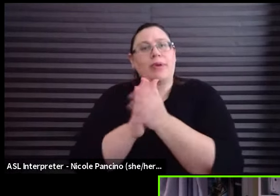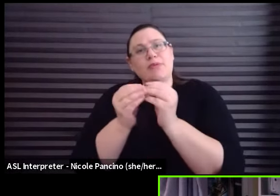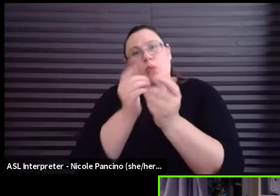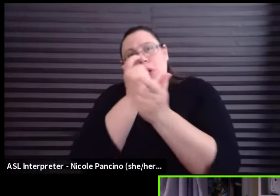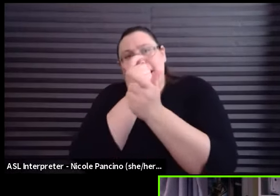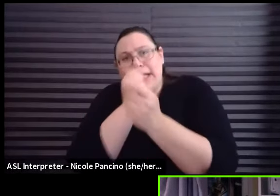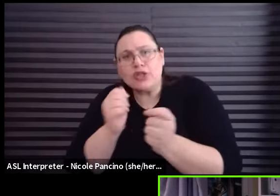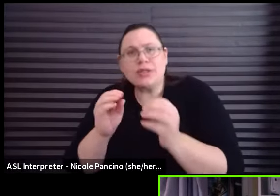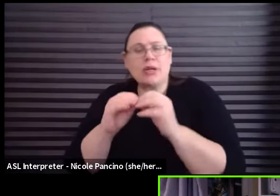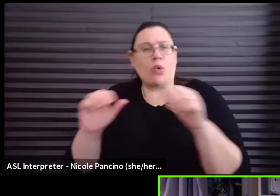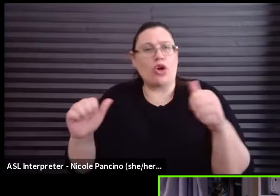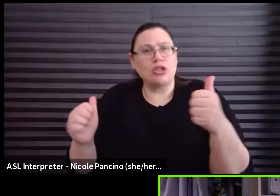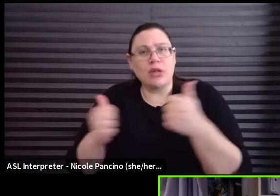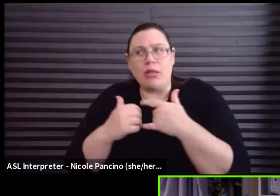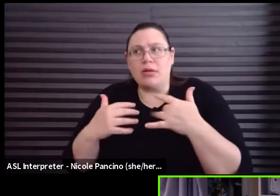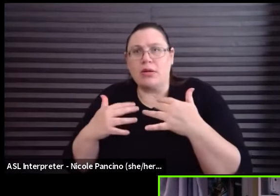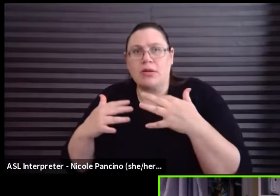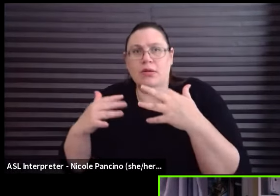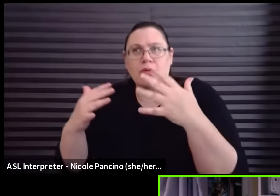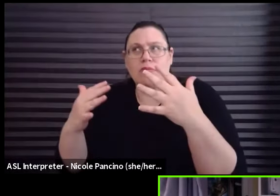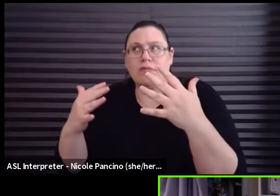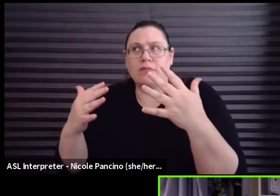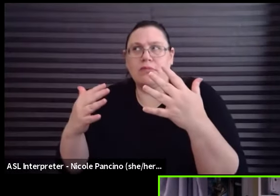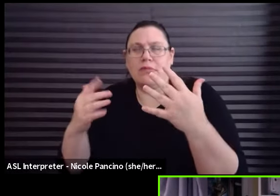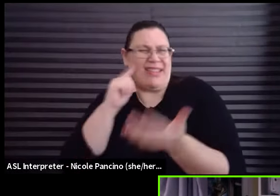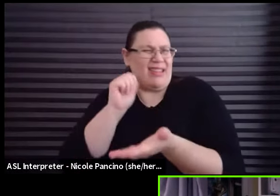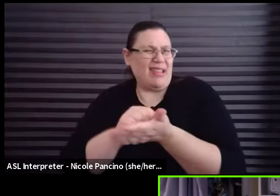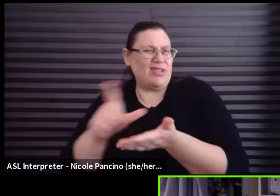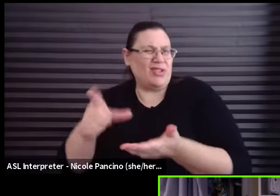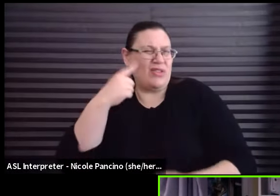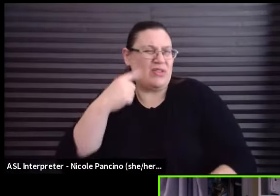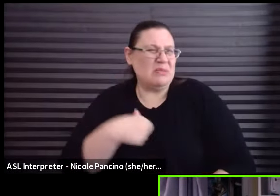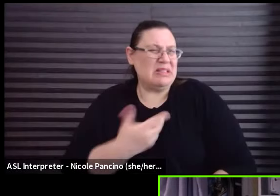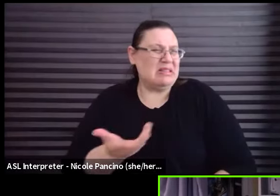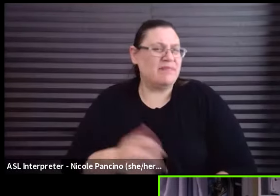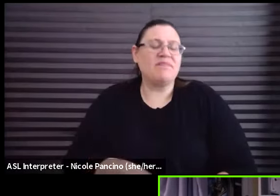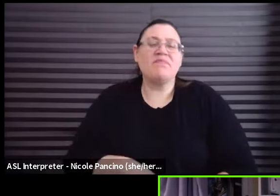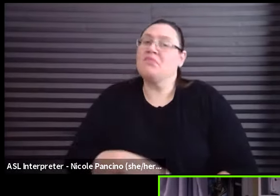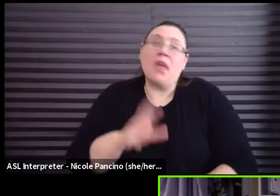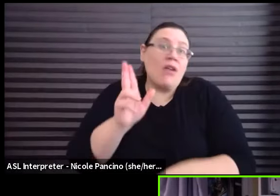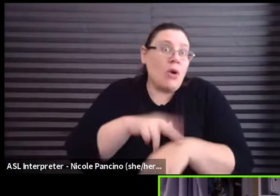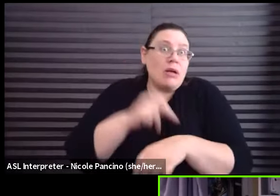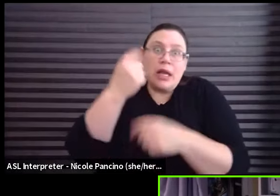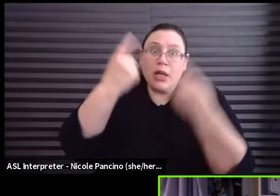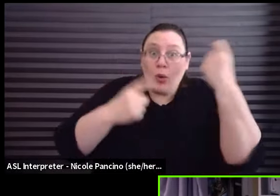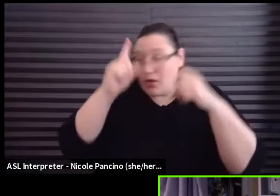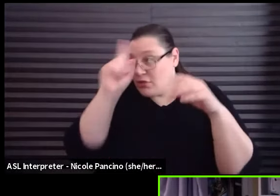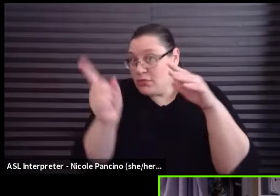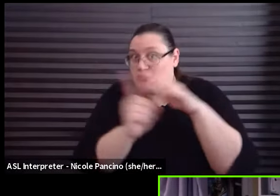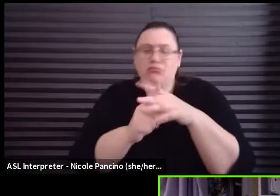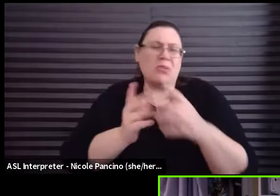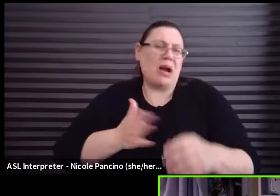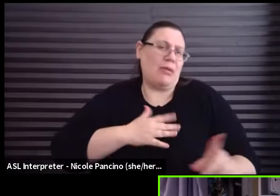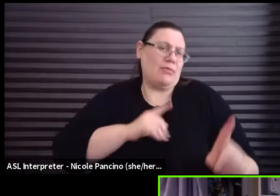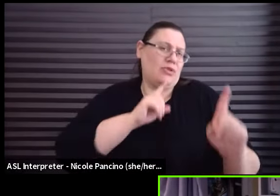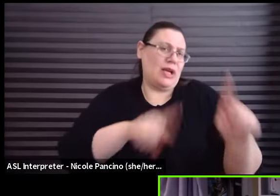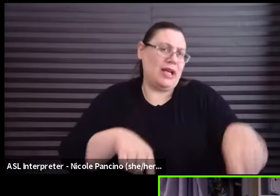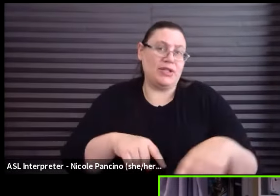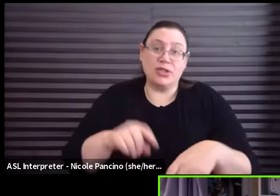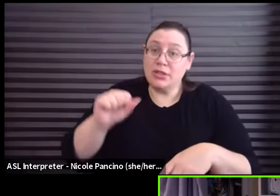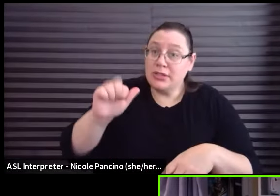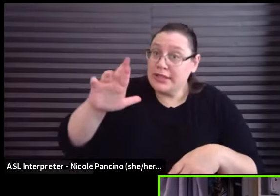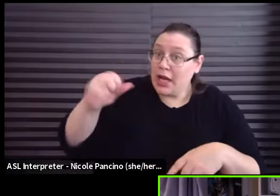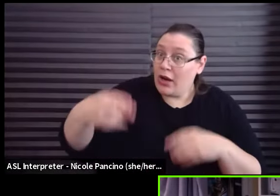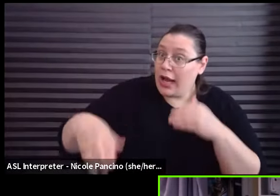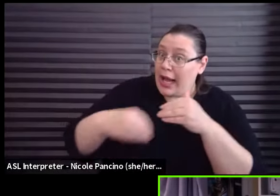build towards it. I think that's all I want to say. Of course, I'd be happy to answer questions when we get to that point. Sarah, anything to